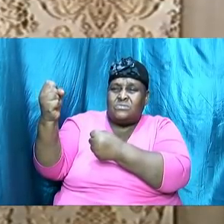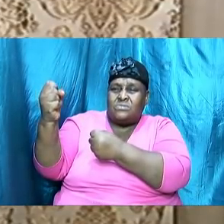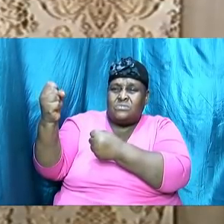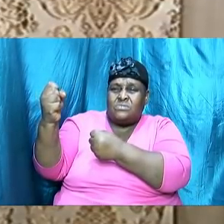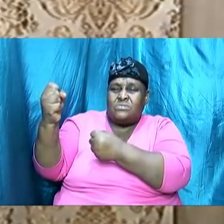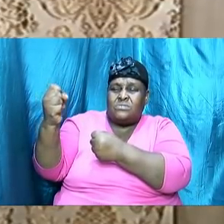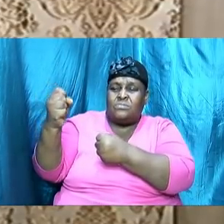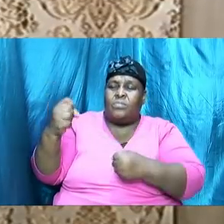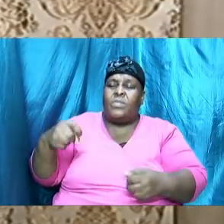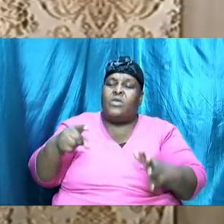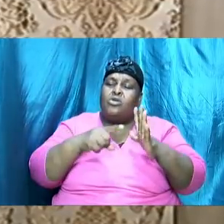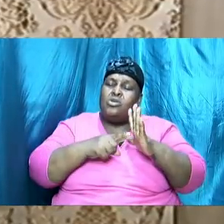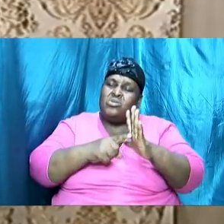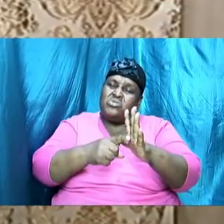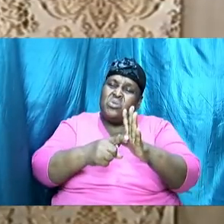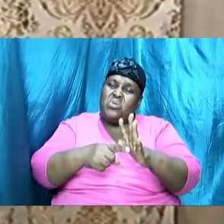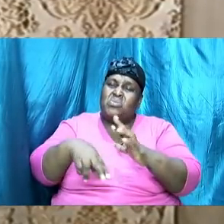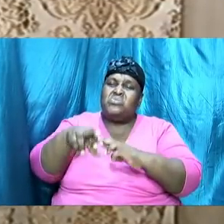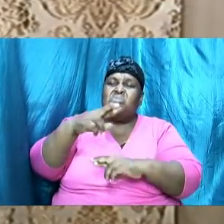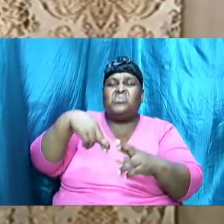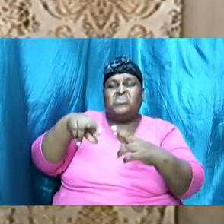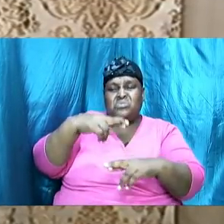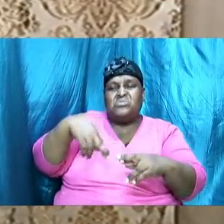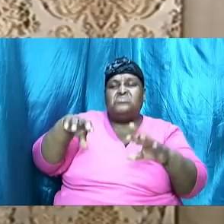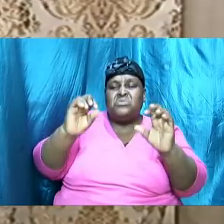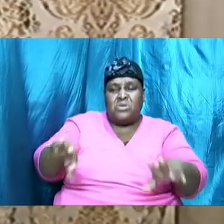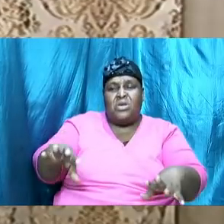it shows that relationships can work